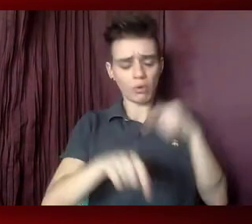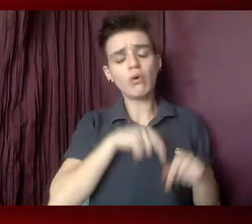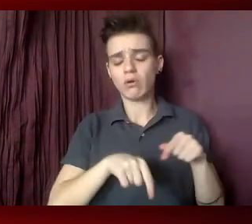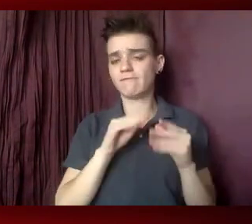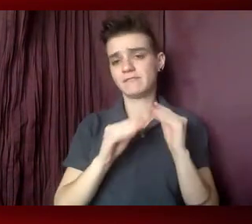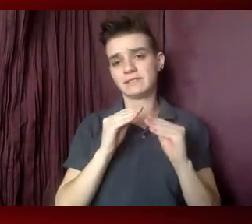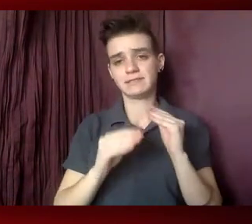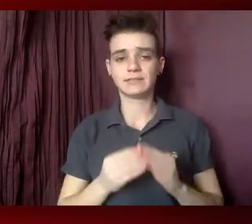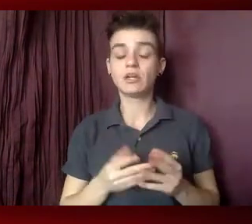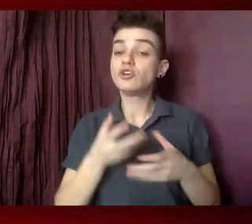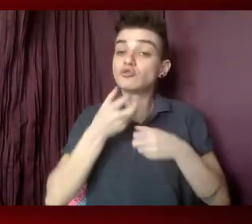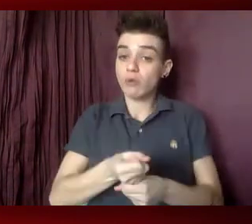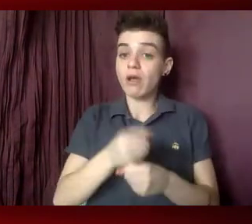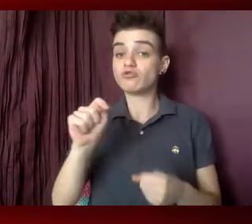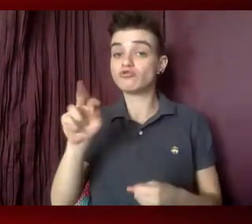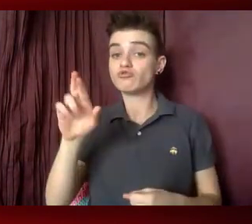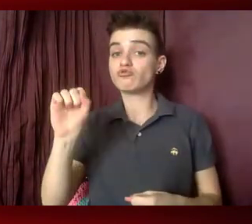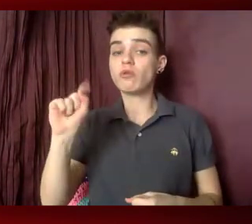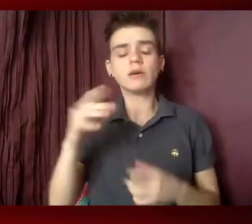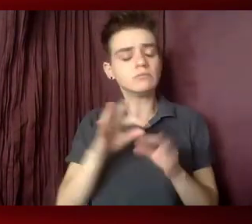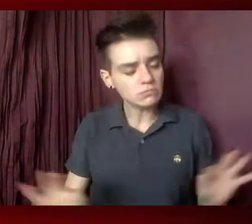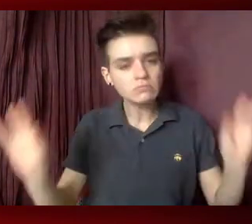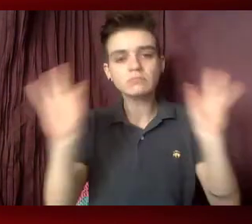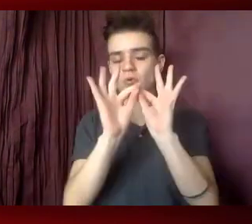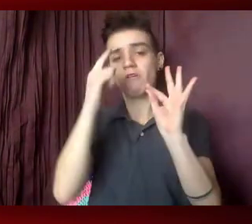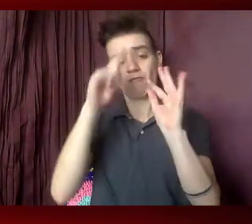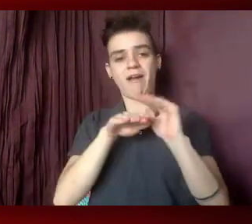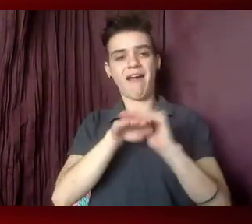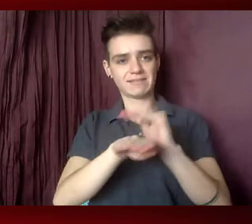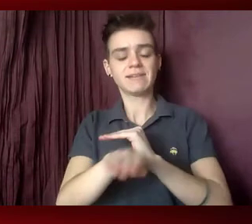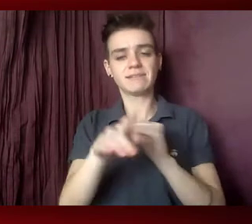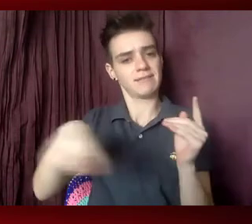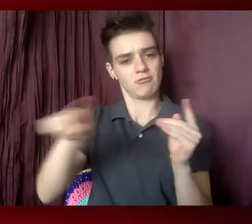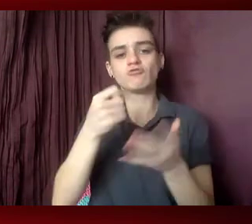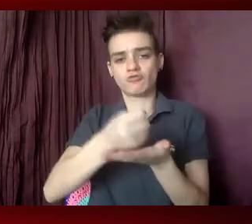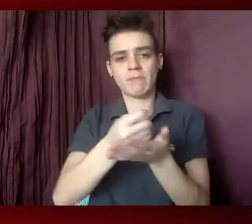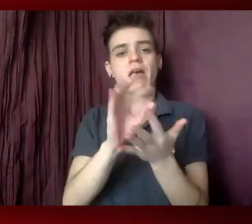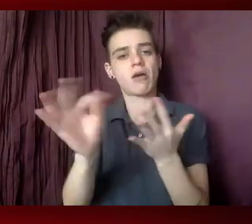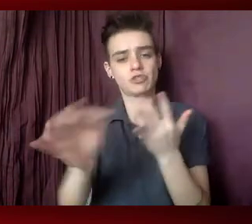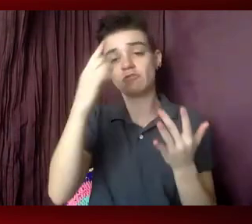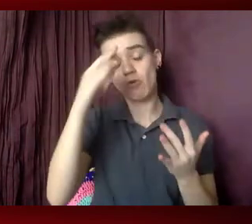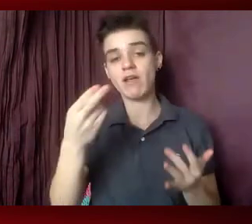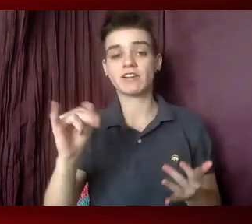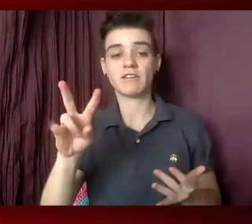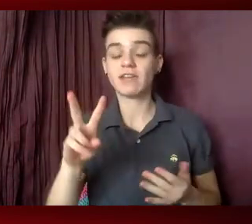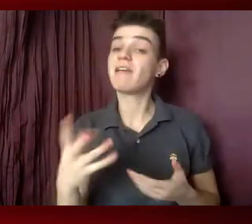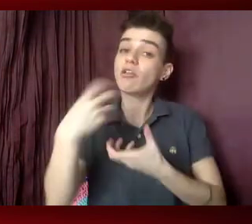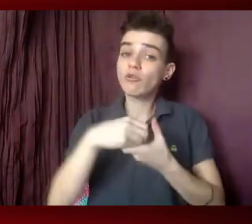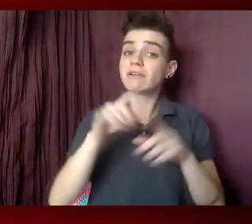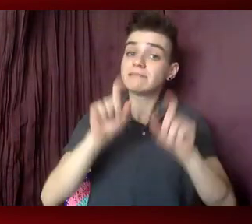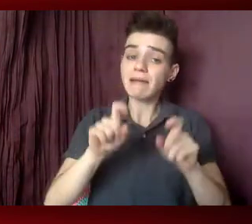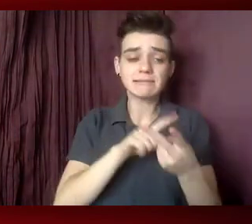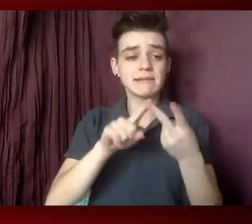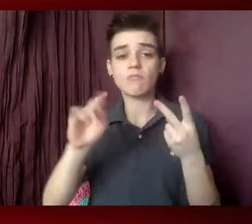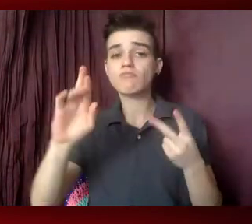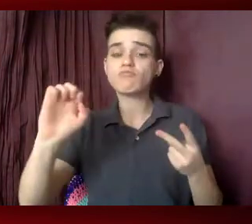is critical to actualizing biomedical prevention and treatment options for HIV, including HIV testing, PrEP